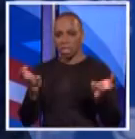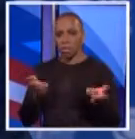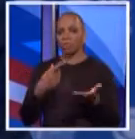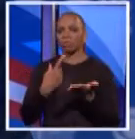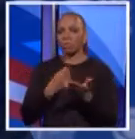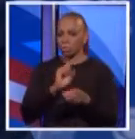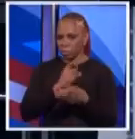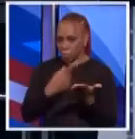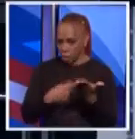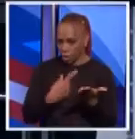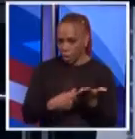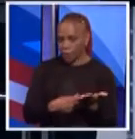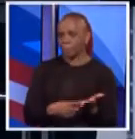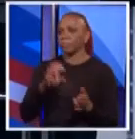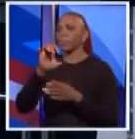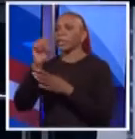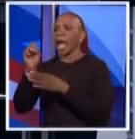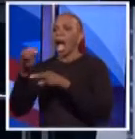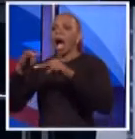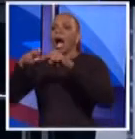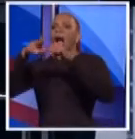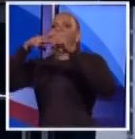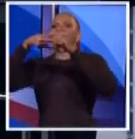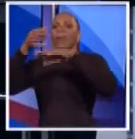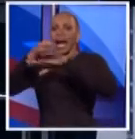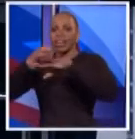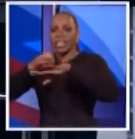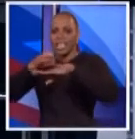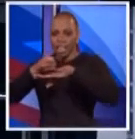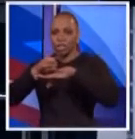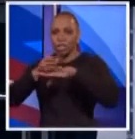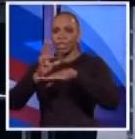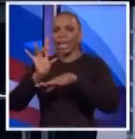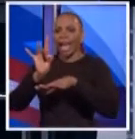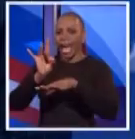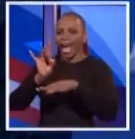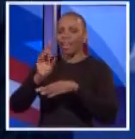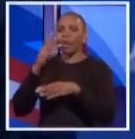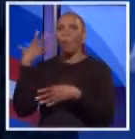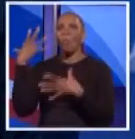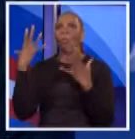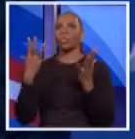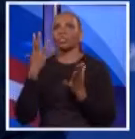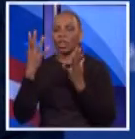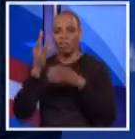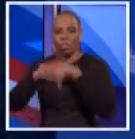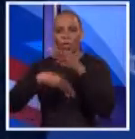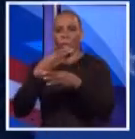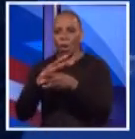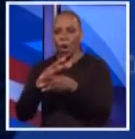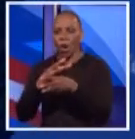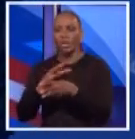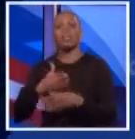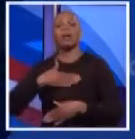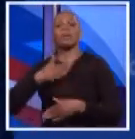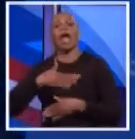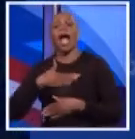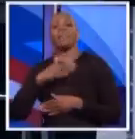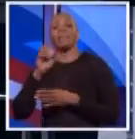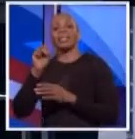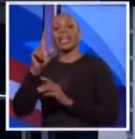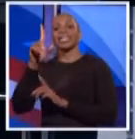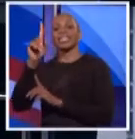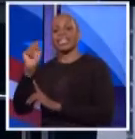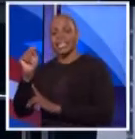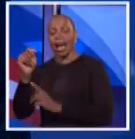Look, compound interest is the eighth wonder of the world. You do not invest to swing for the fences. If you do, you get economic cataclysm. I'm glad that Scott referred